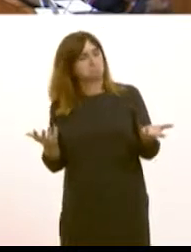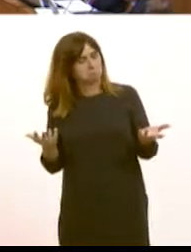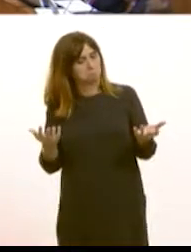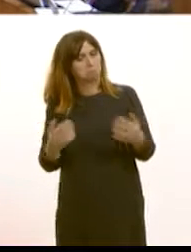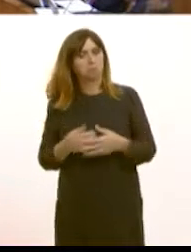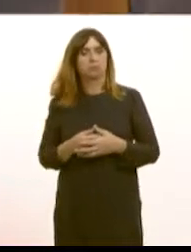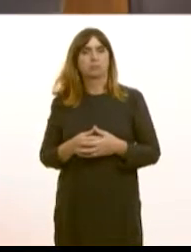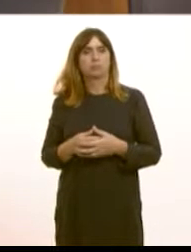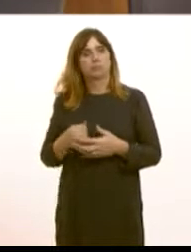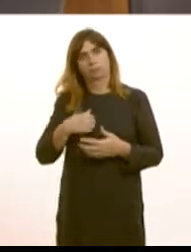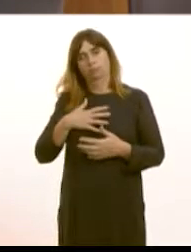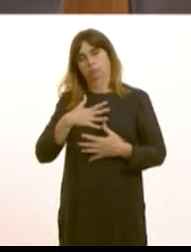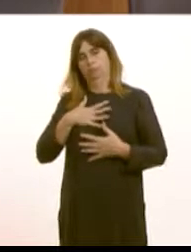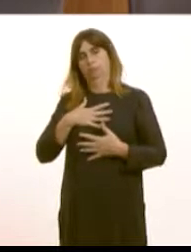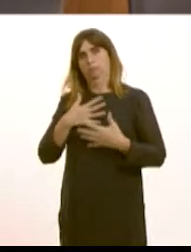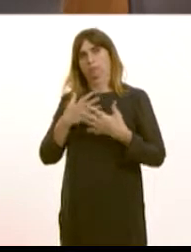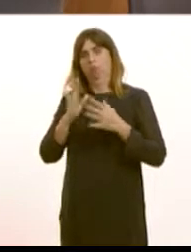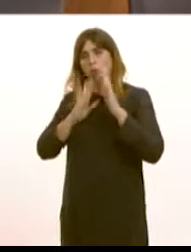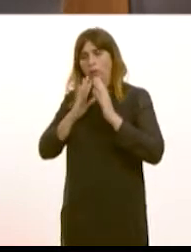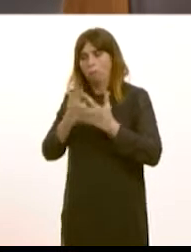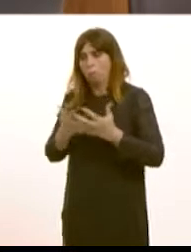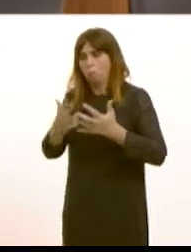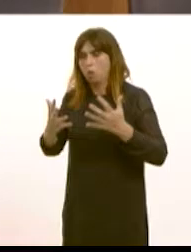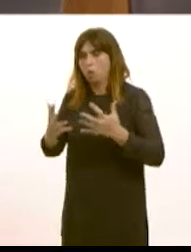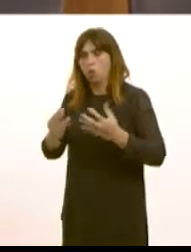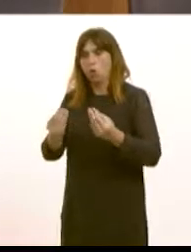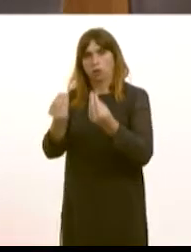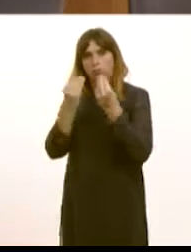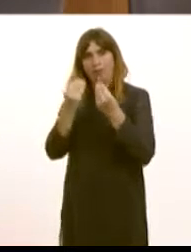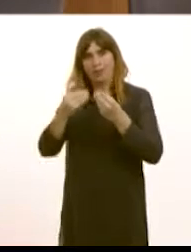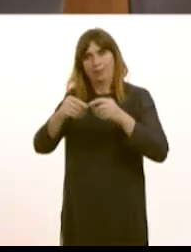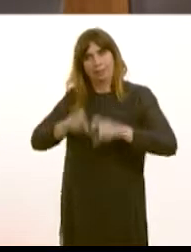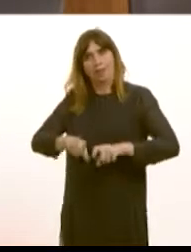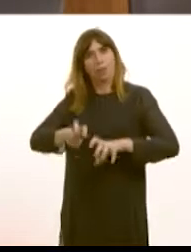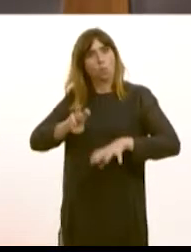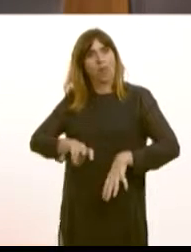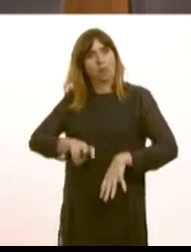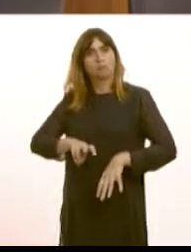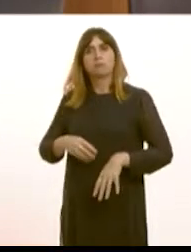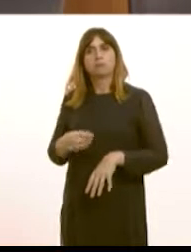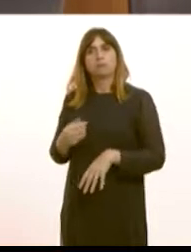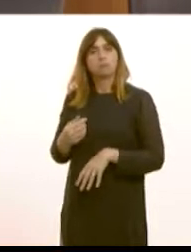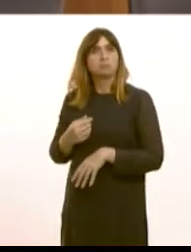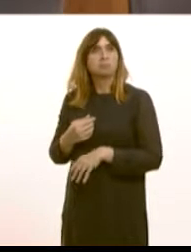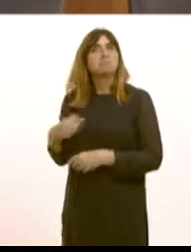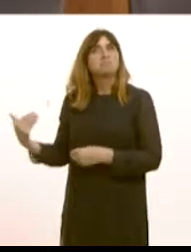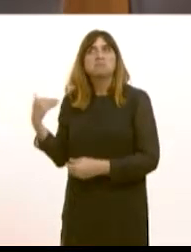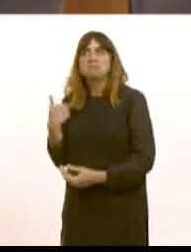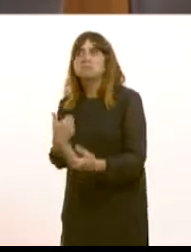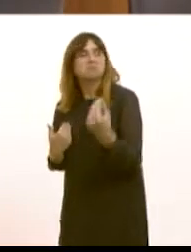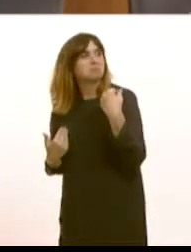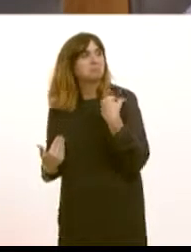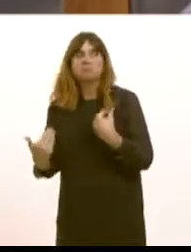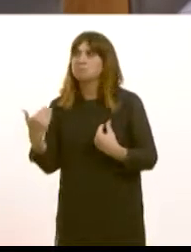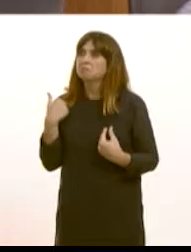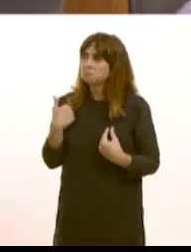would wish to see more young people training in Wales I have heard anecdotally that of